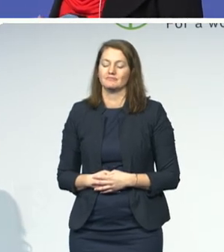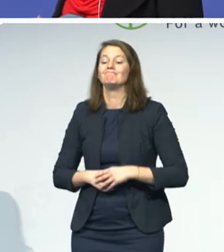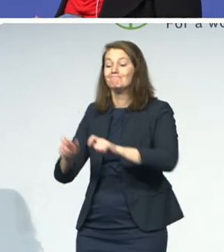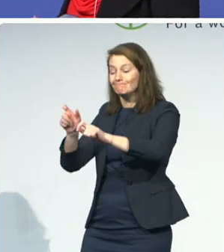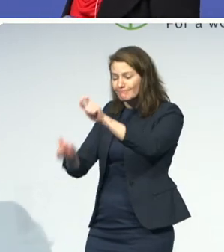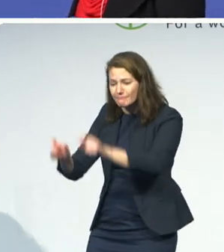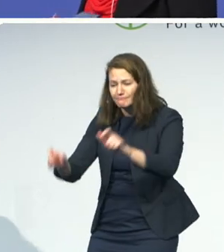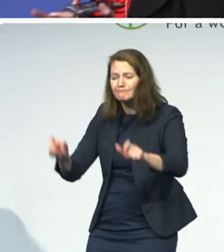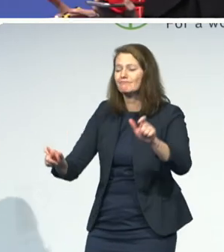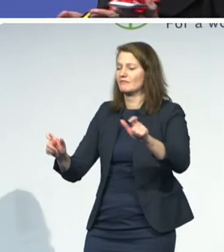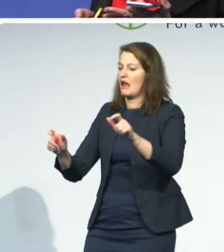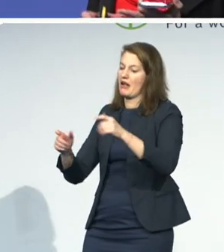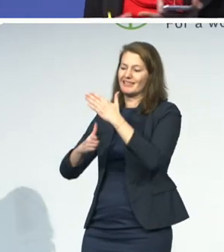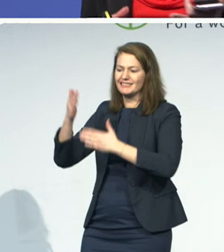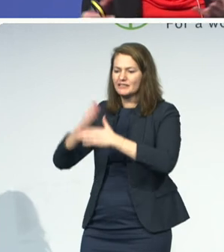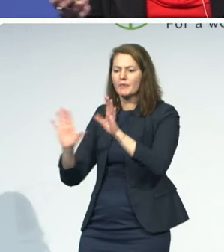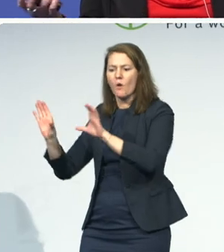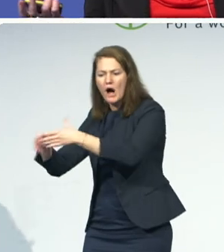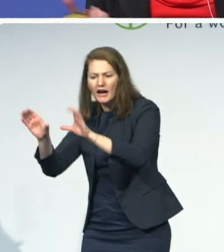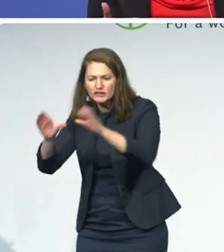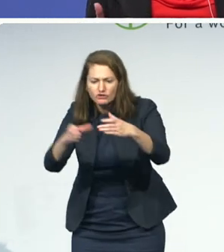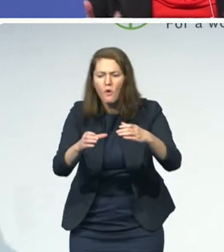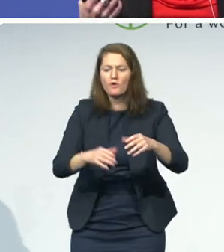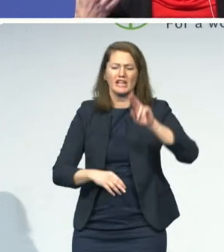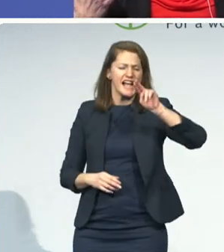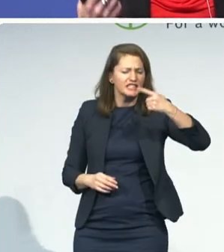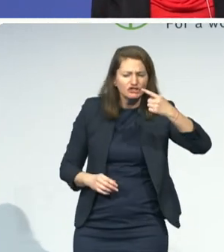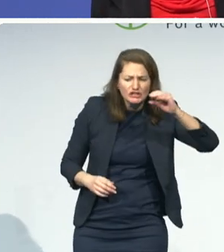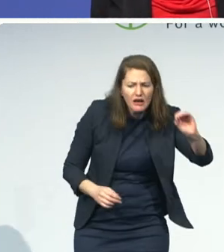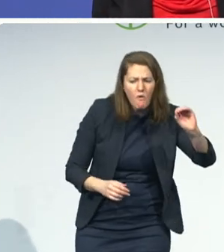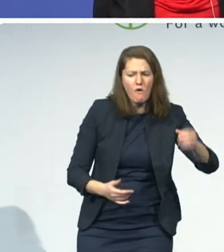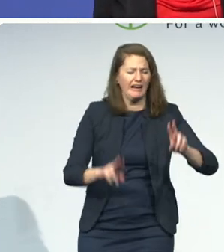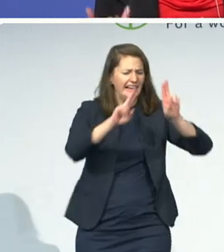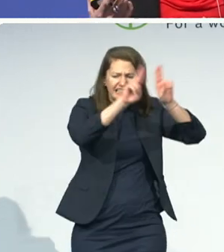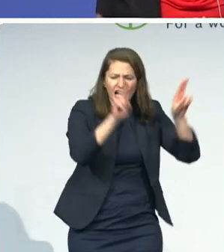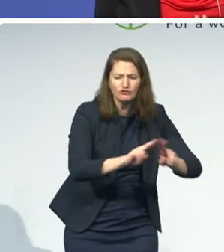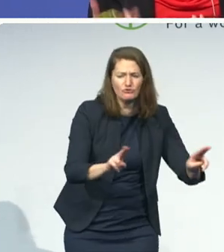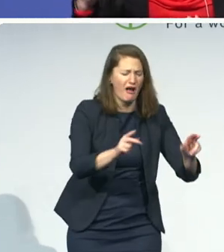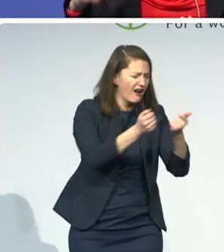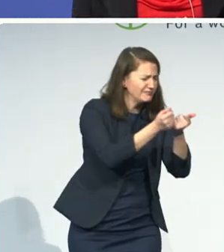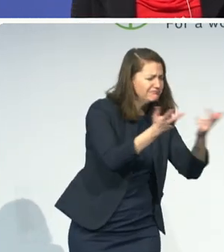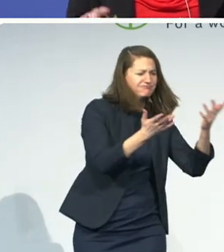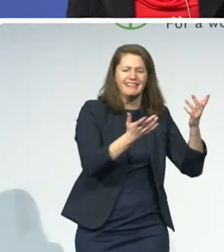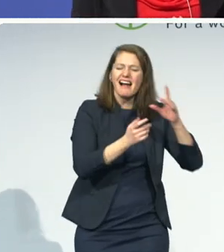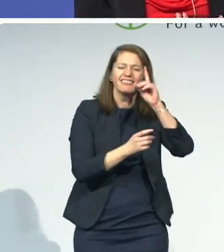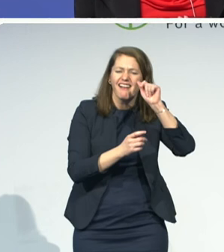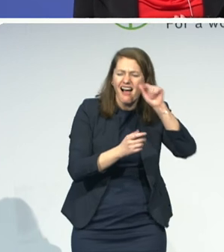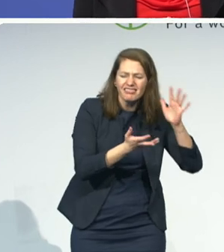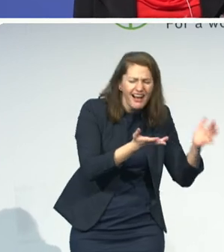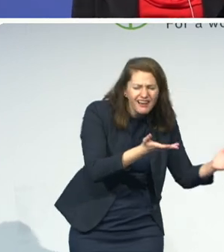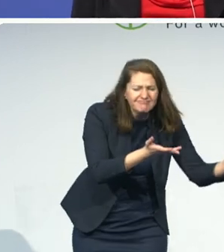international NGOs around how do we help get more data and more stories about people's actual